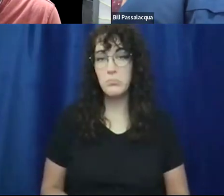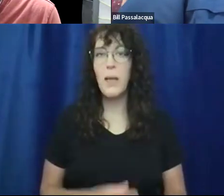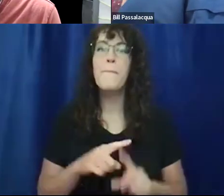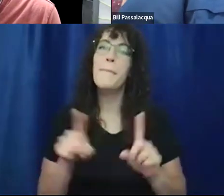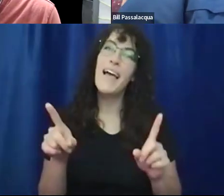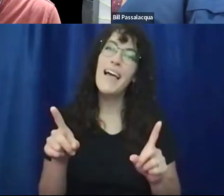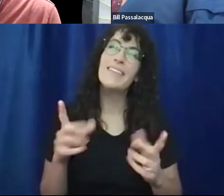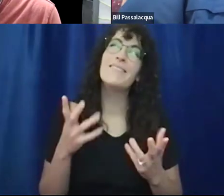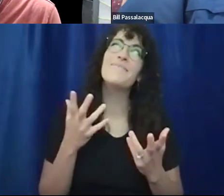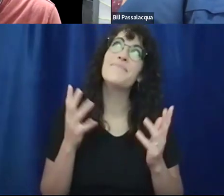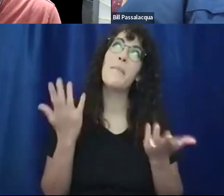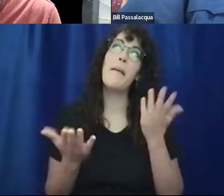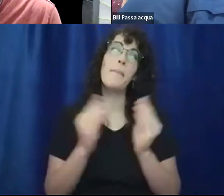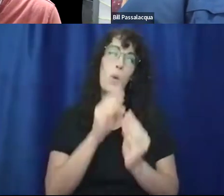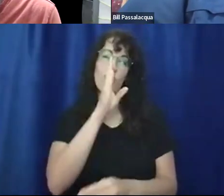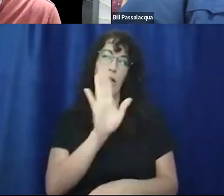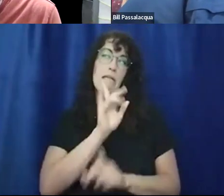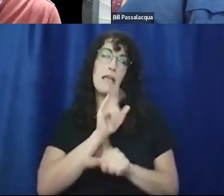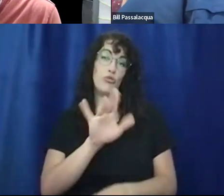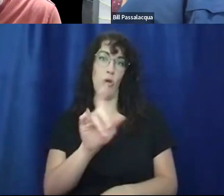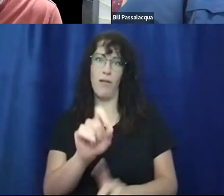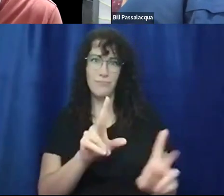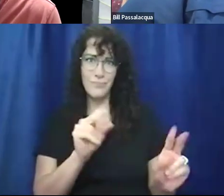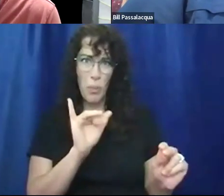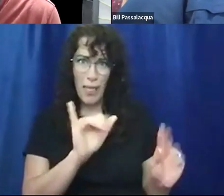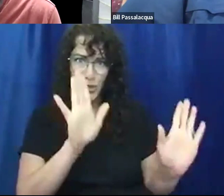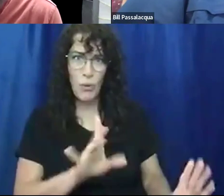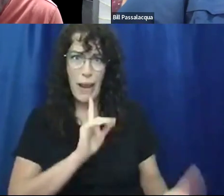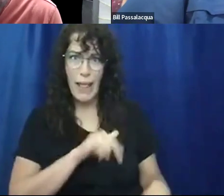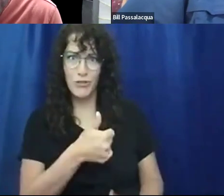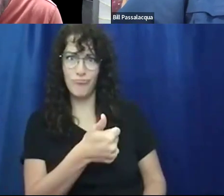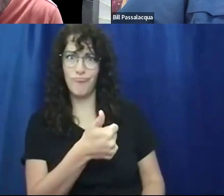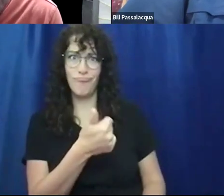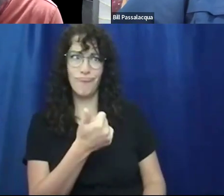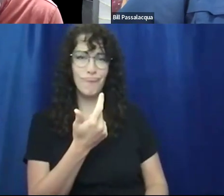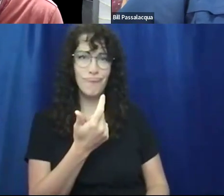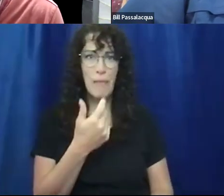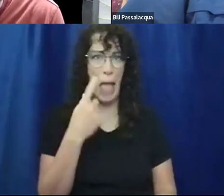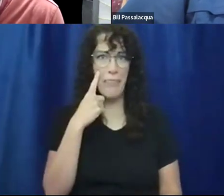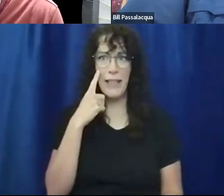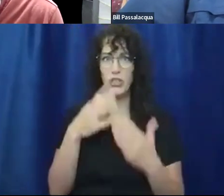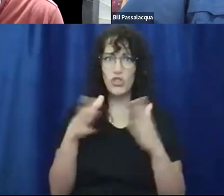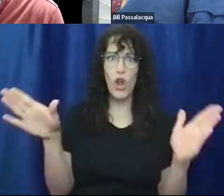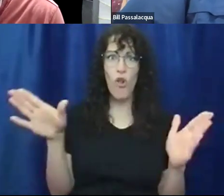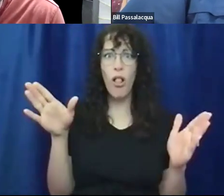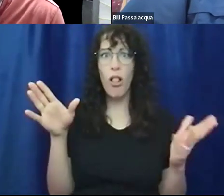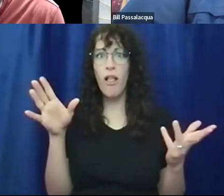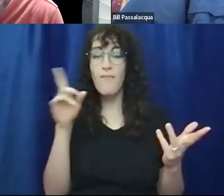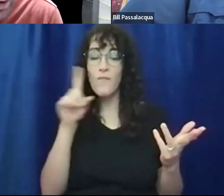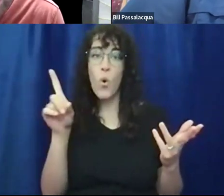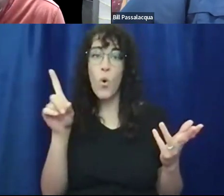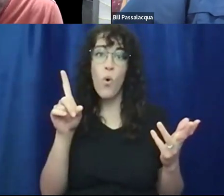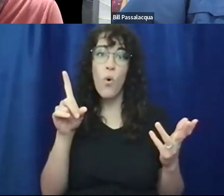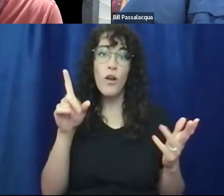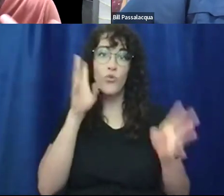I, maybe to more directly answer your question. No, that's a great answer. I think, I think in general for, for, you know,